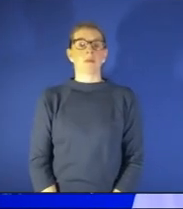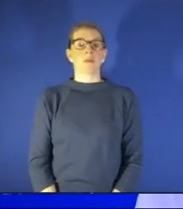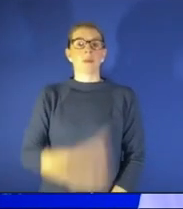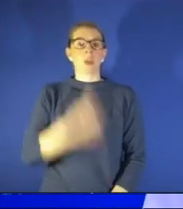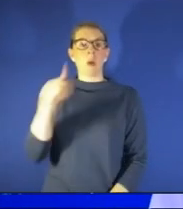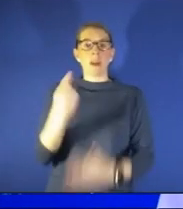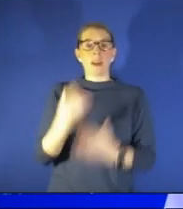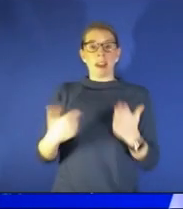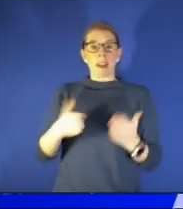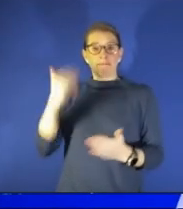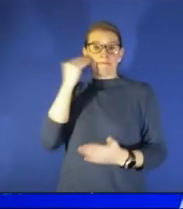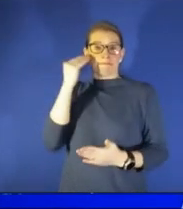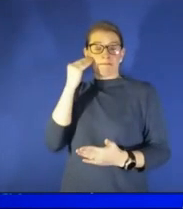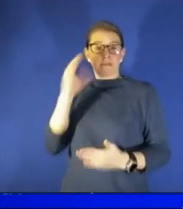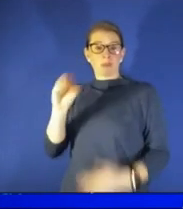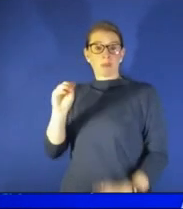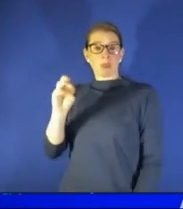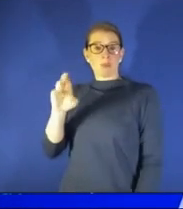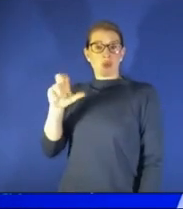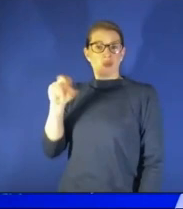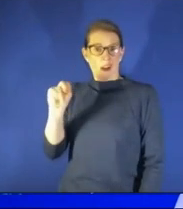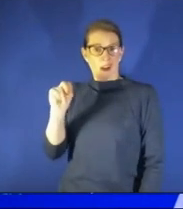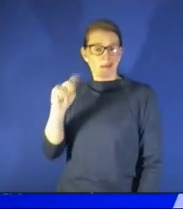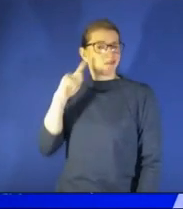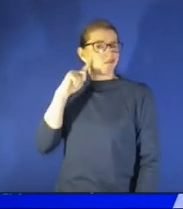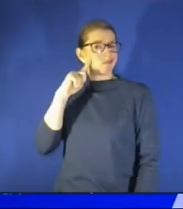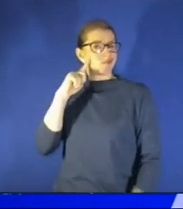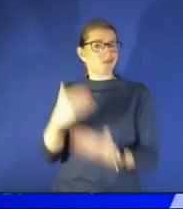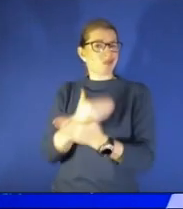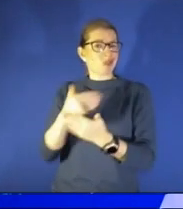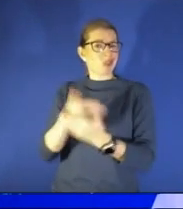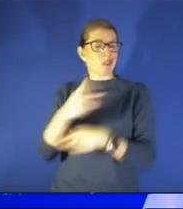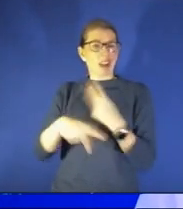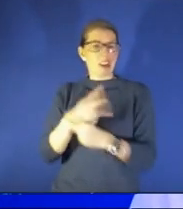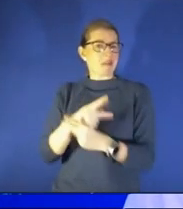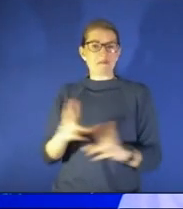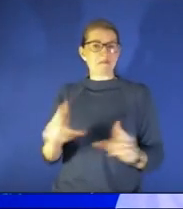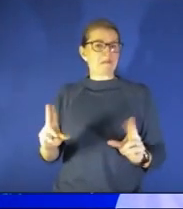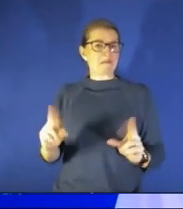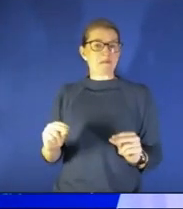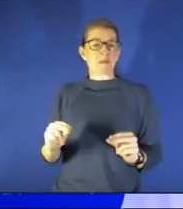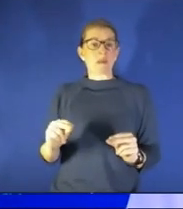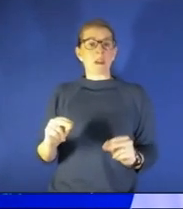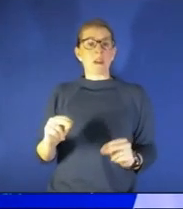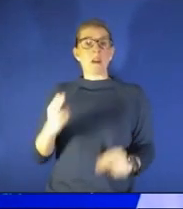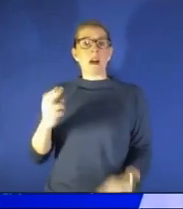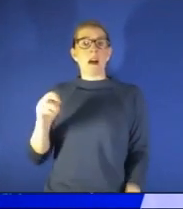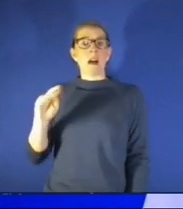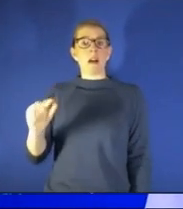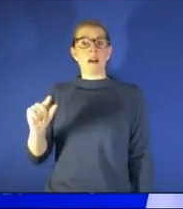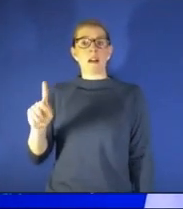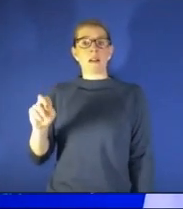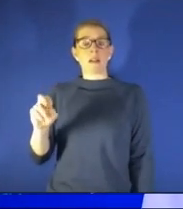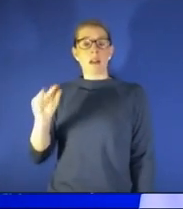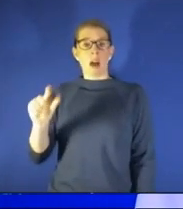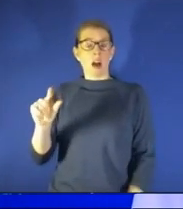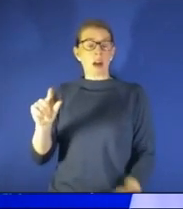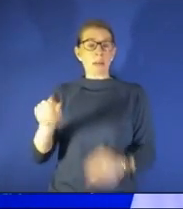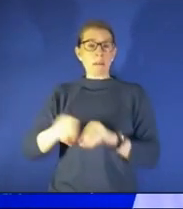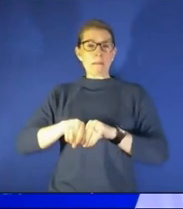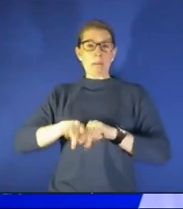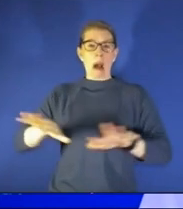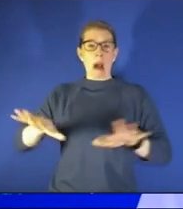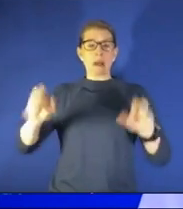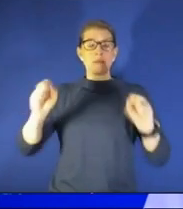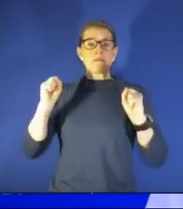probably omicron i haven't heard that it's a new variant or anything like that we know hong kong is being decimated right now a lot of those problems come